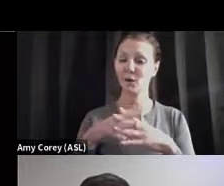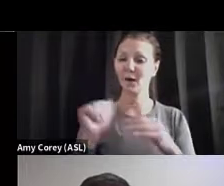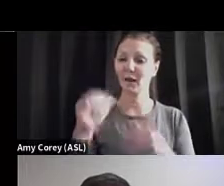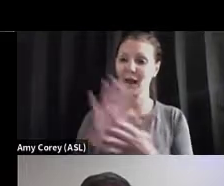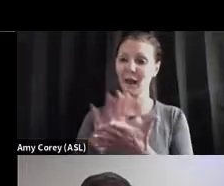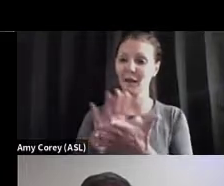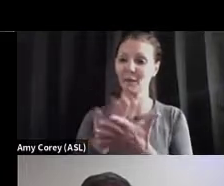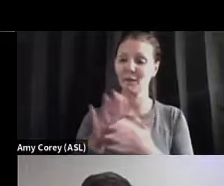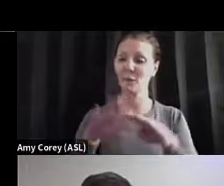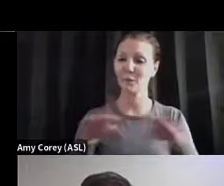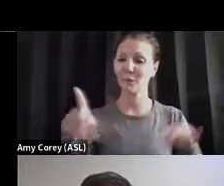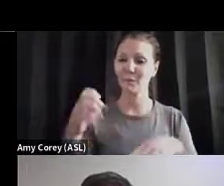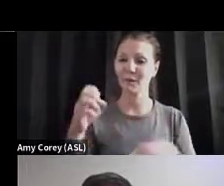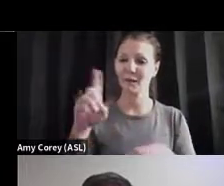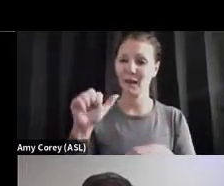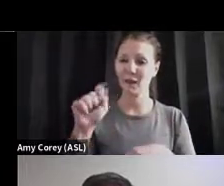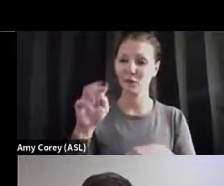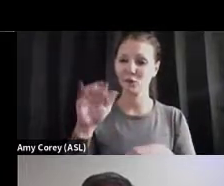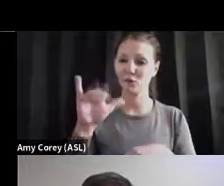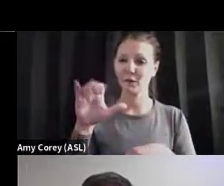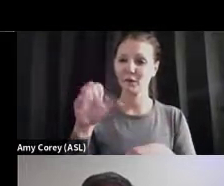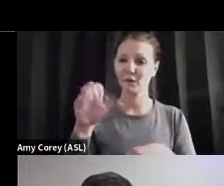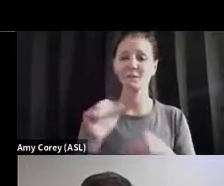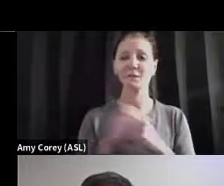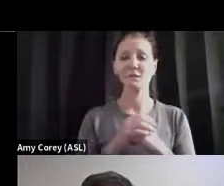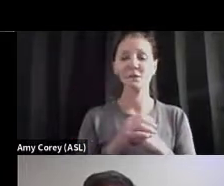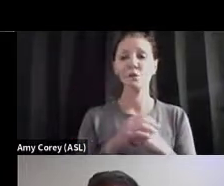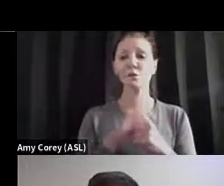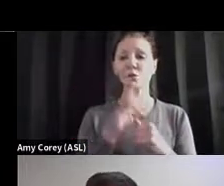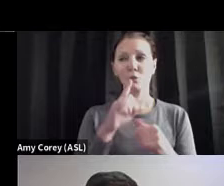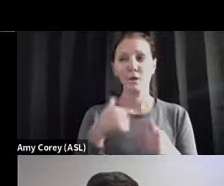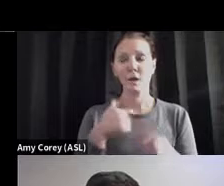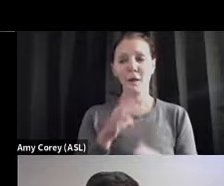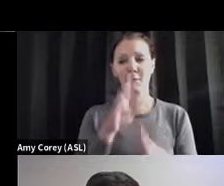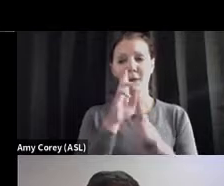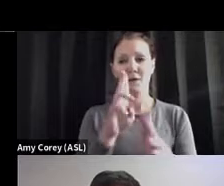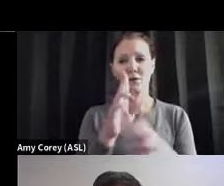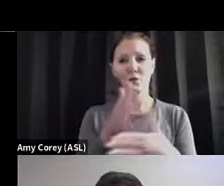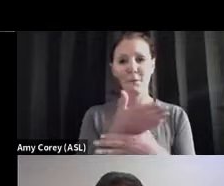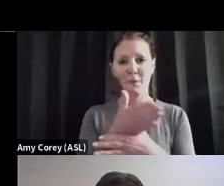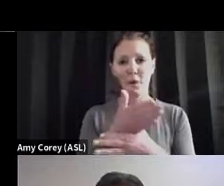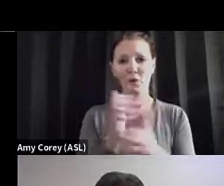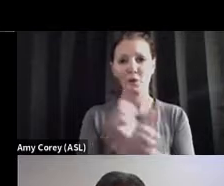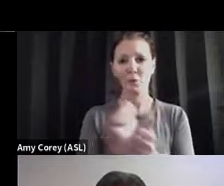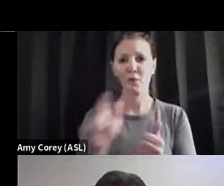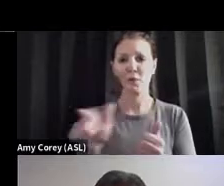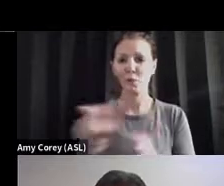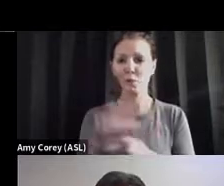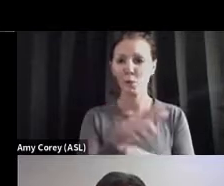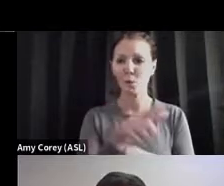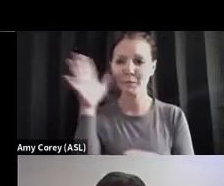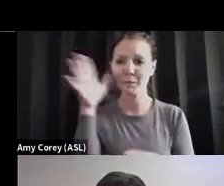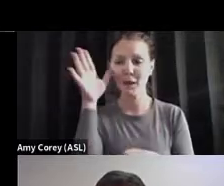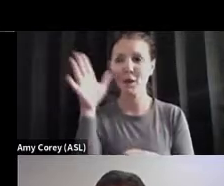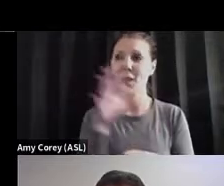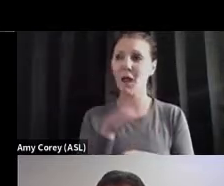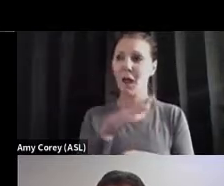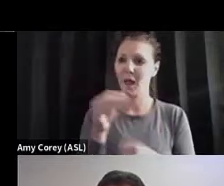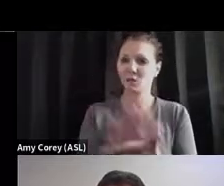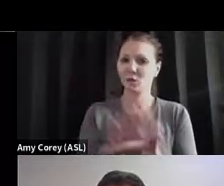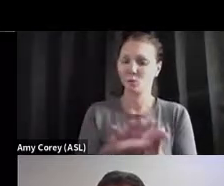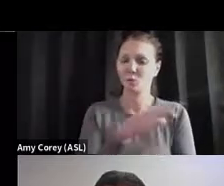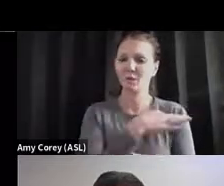pediatricians across the state, just really want to say it's, it's an honor to partner with you parents, and also with school staff